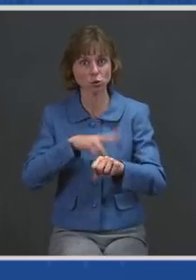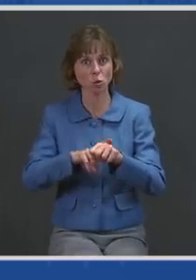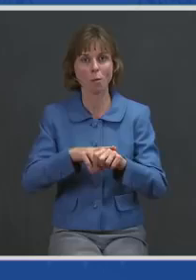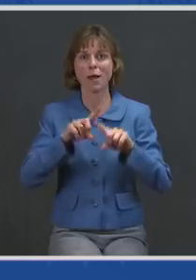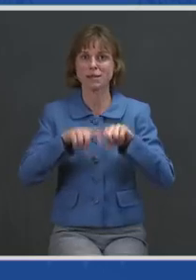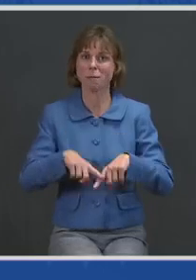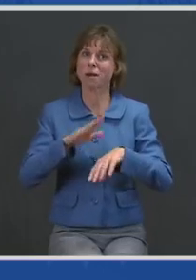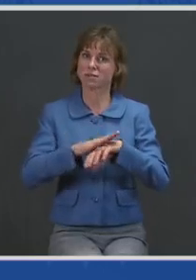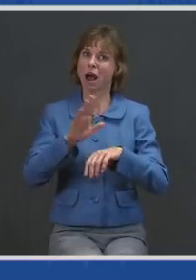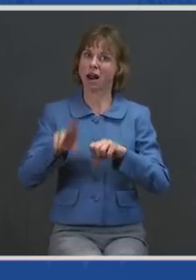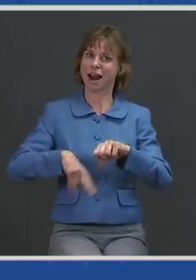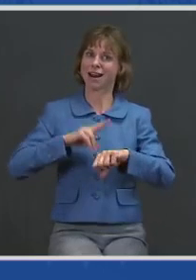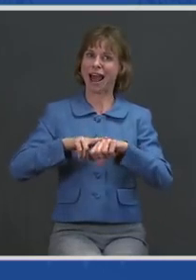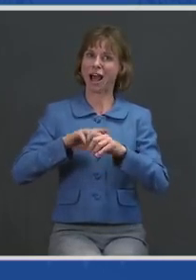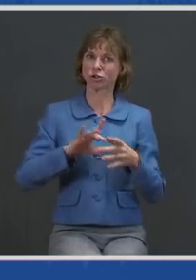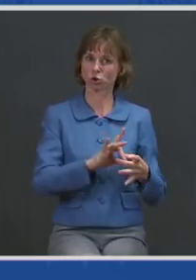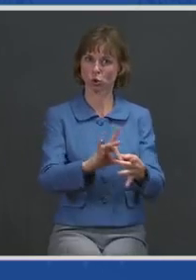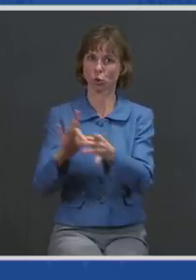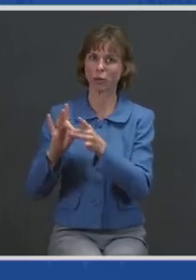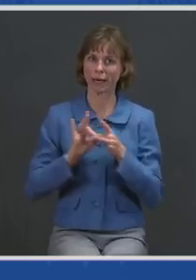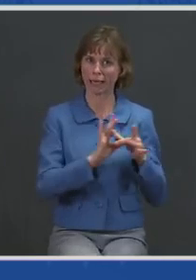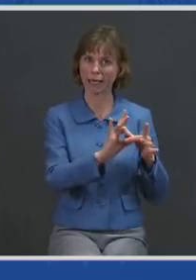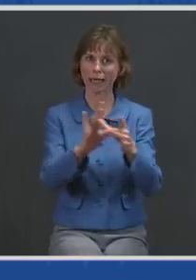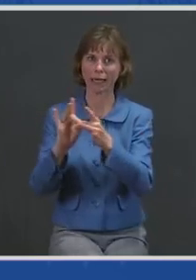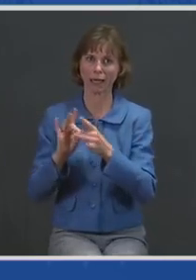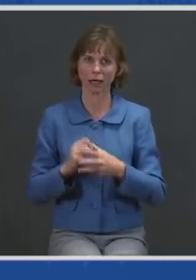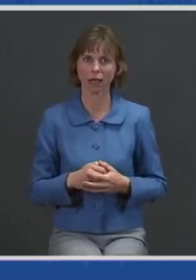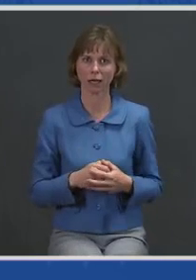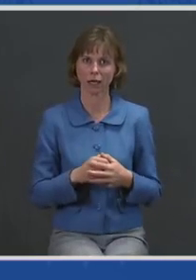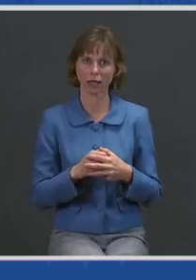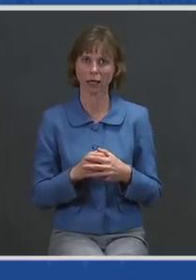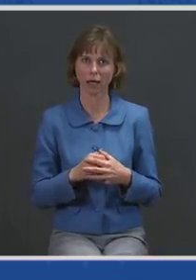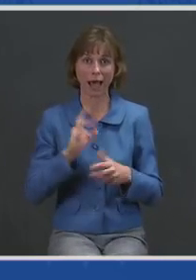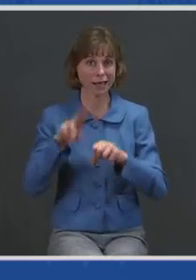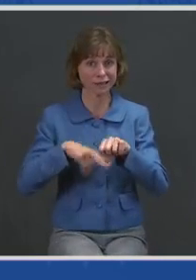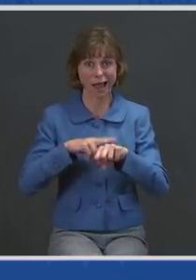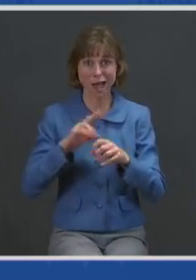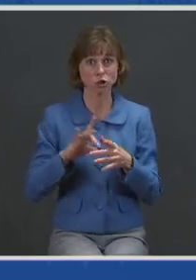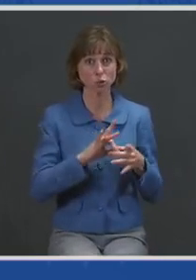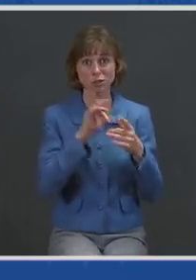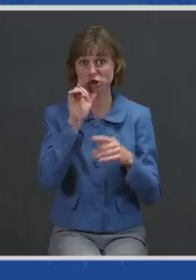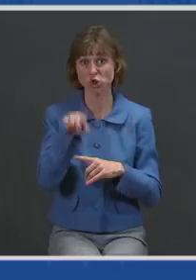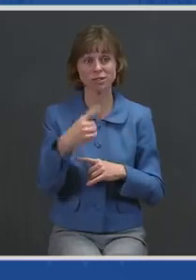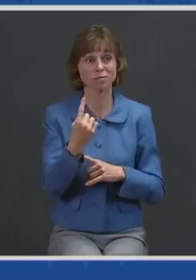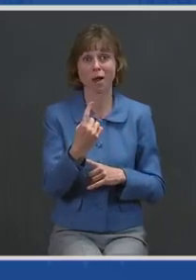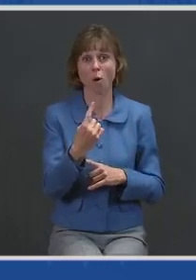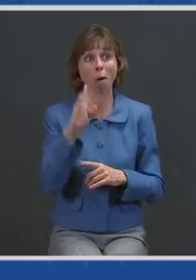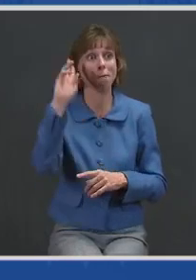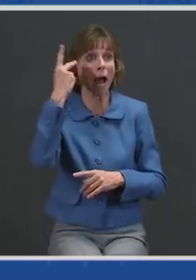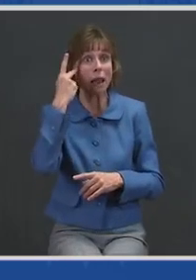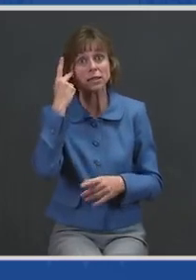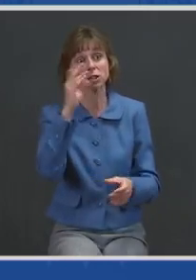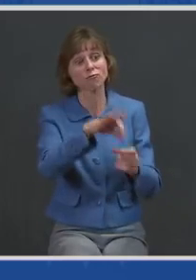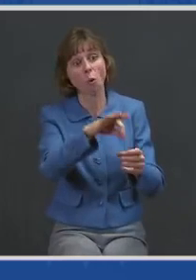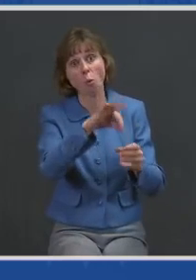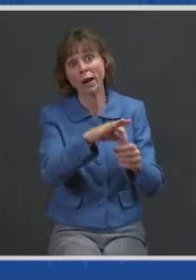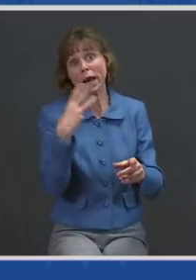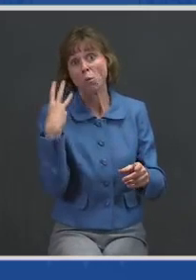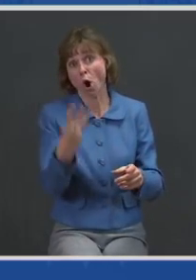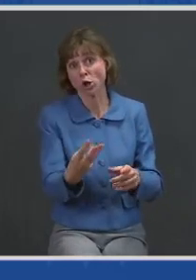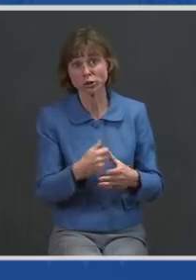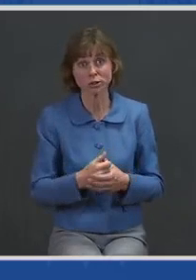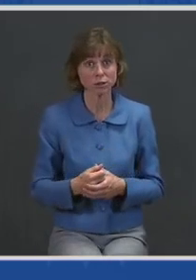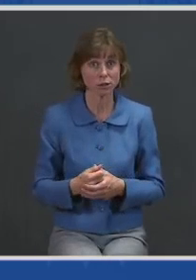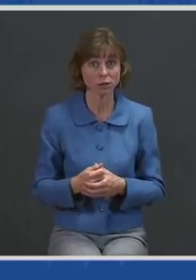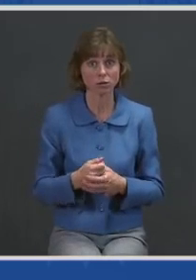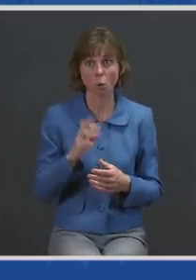unity. And national unity isn't just how politics and politicians vote in Washington, what the loudest